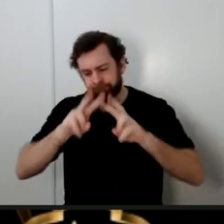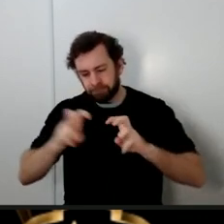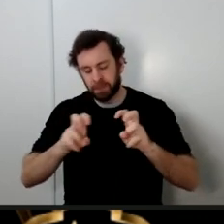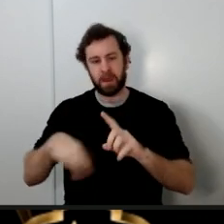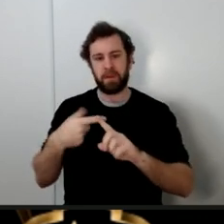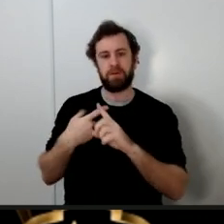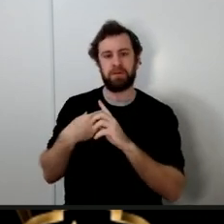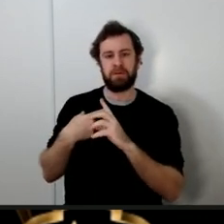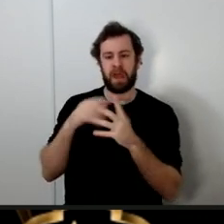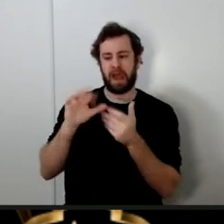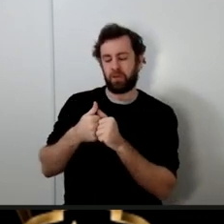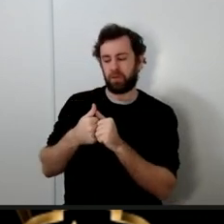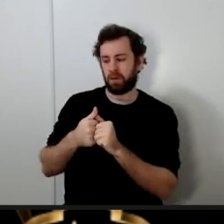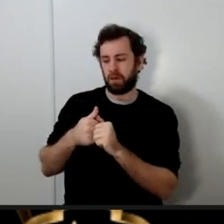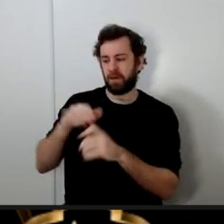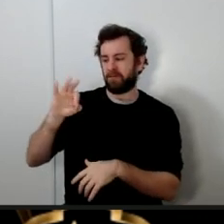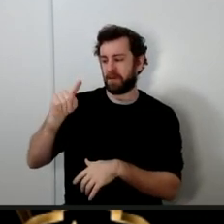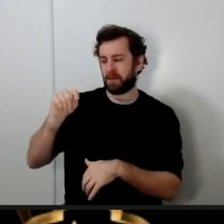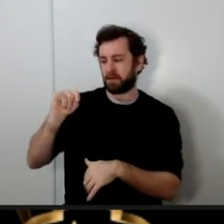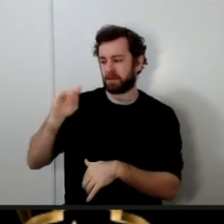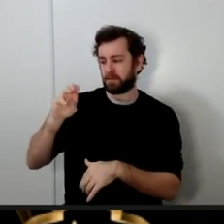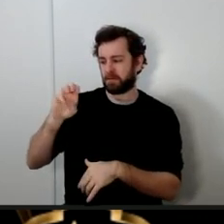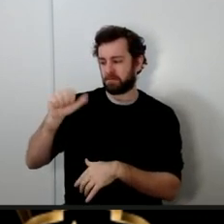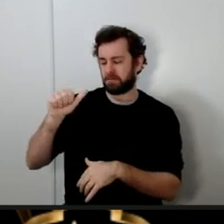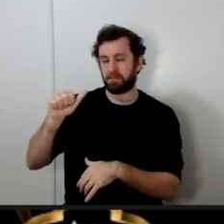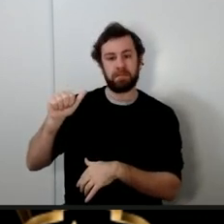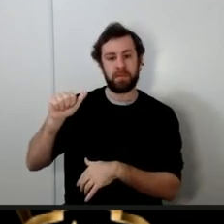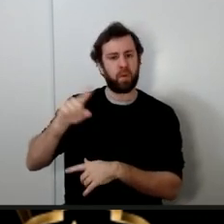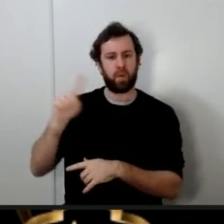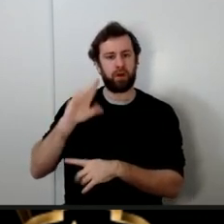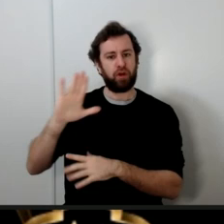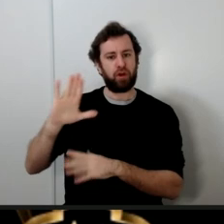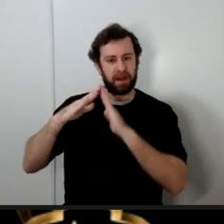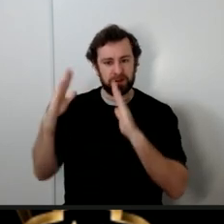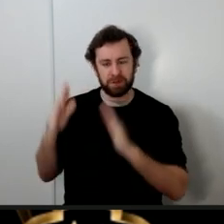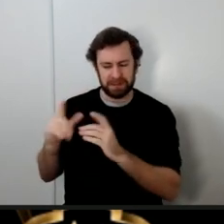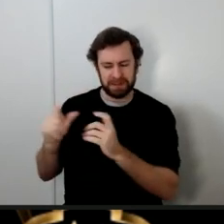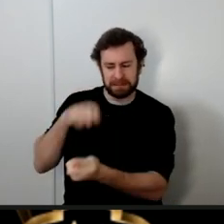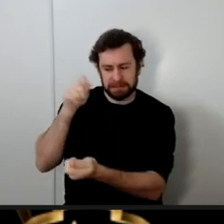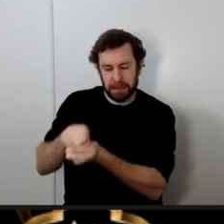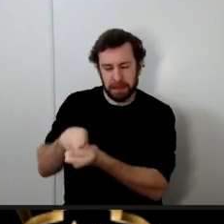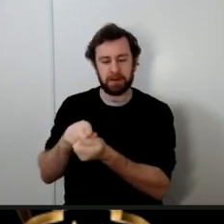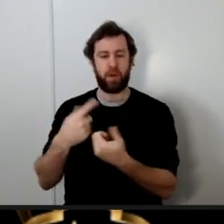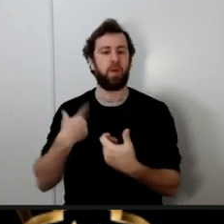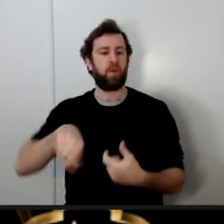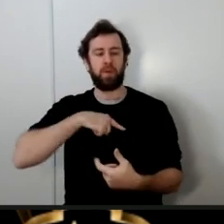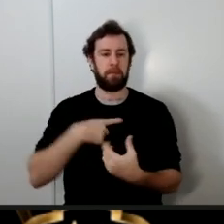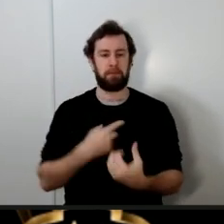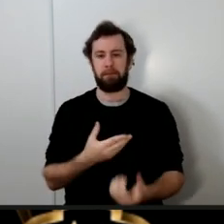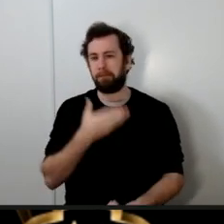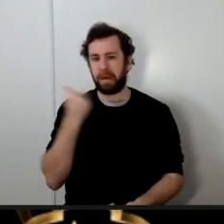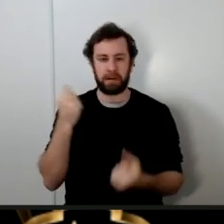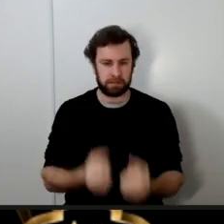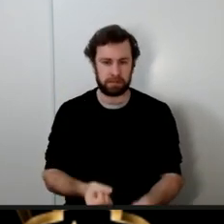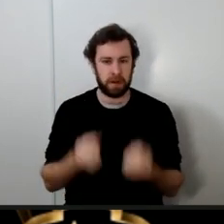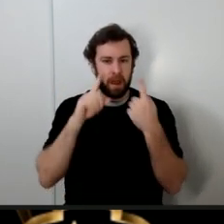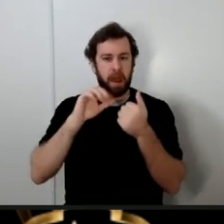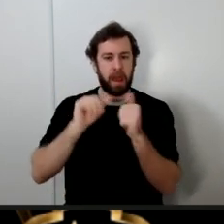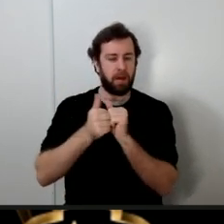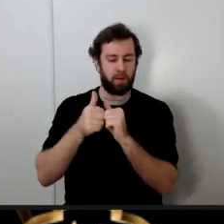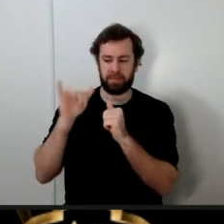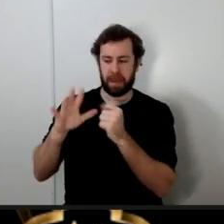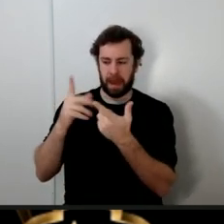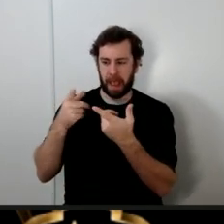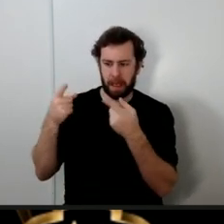where exactly was it situated so we can better understand how the attack happened and we can visualize